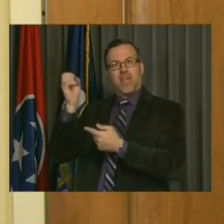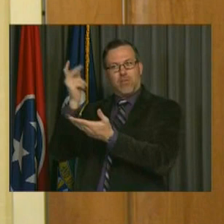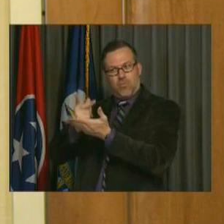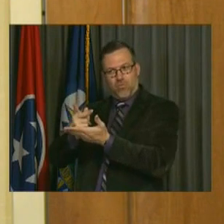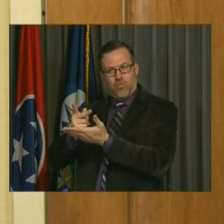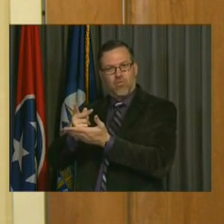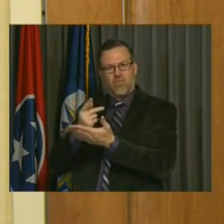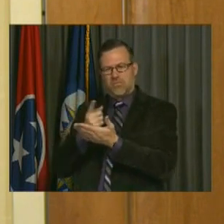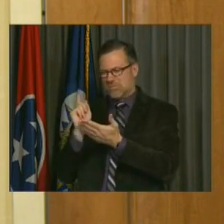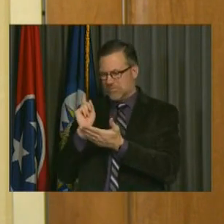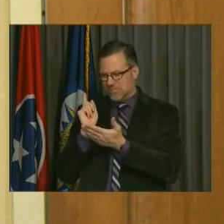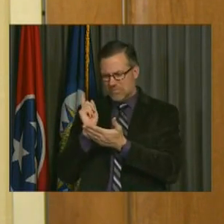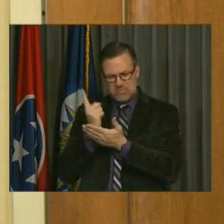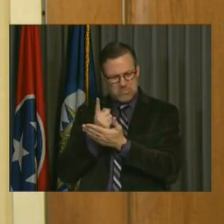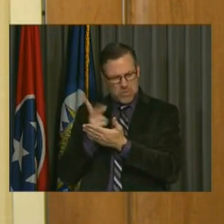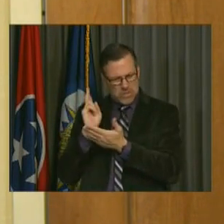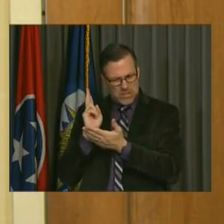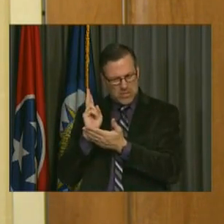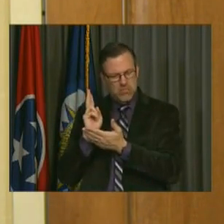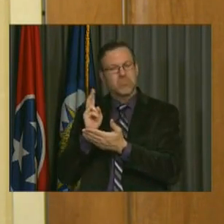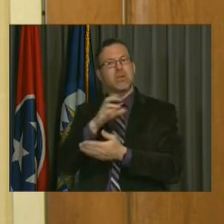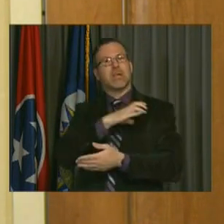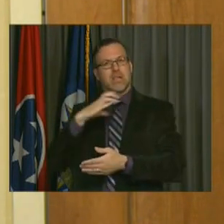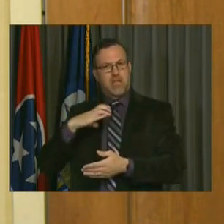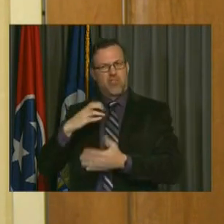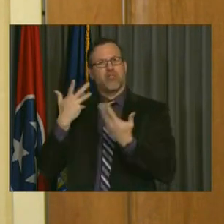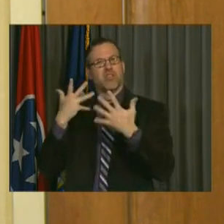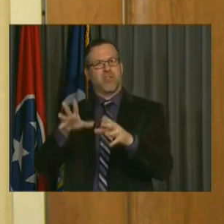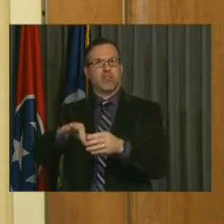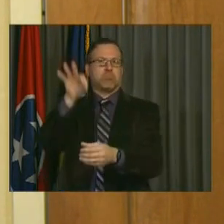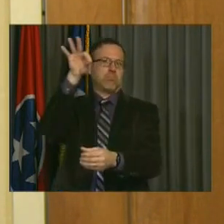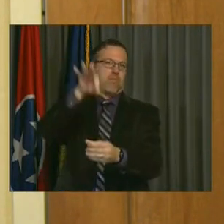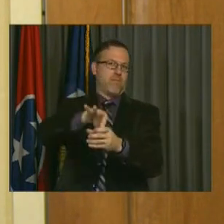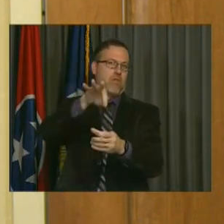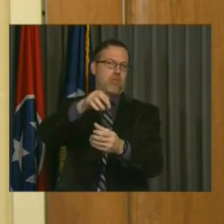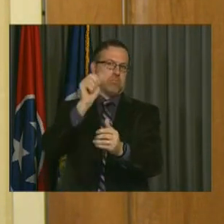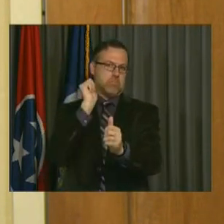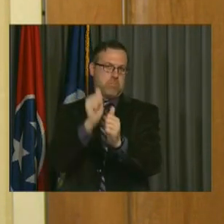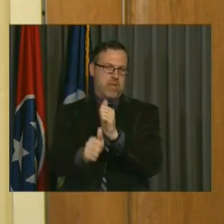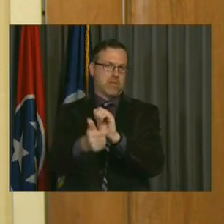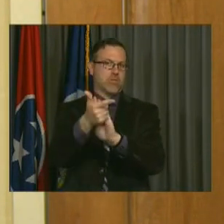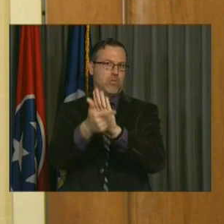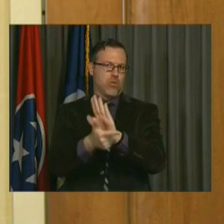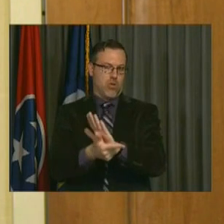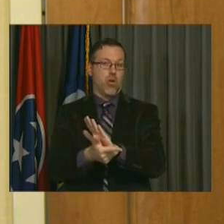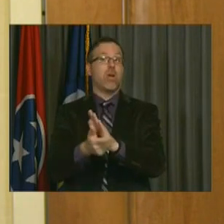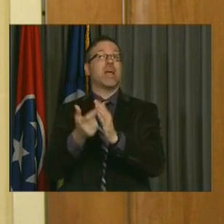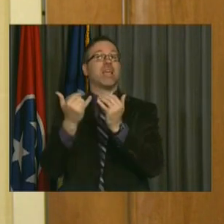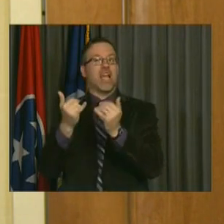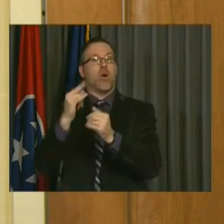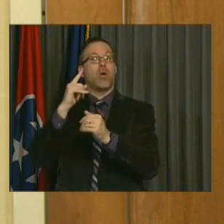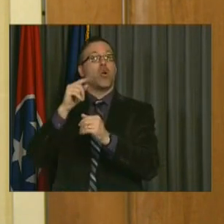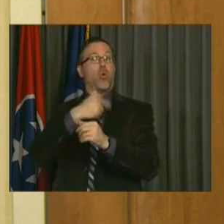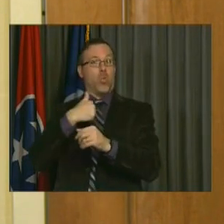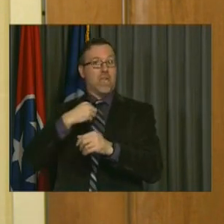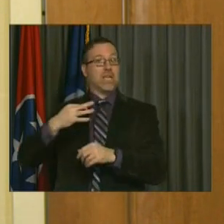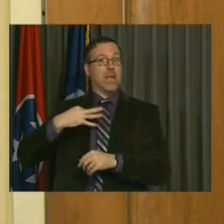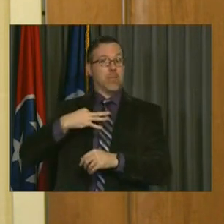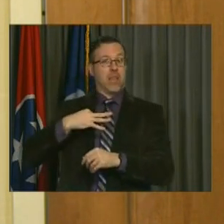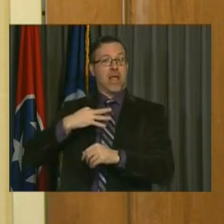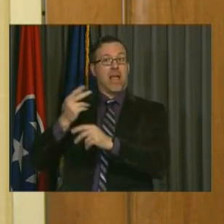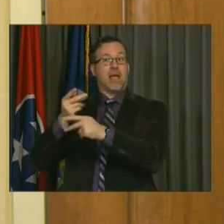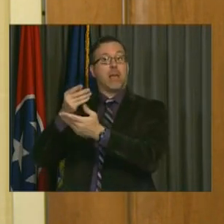Congress passed into law a program where there could be loans made from the federal government to